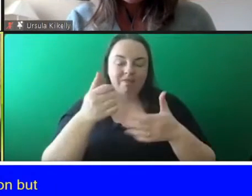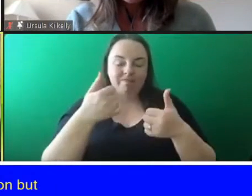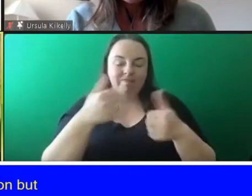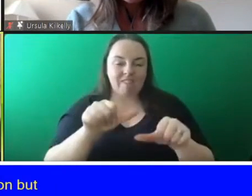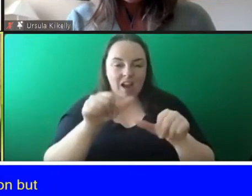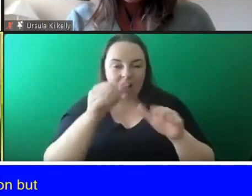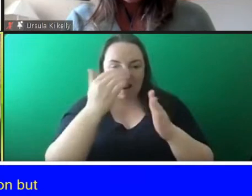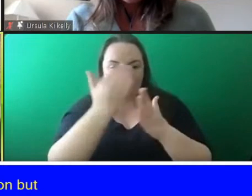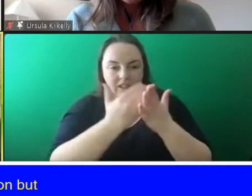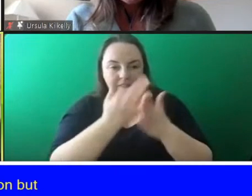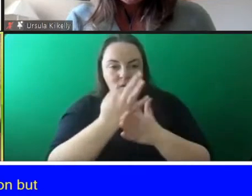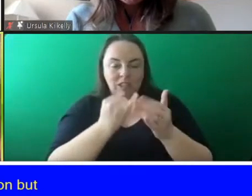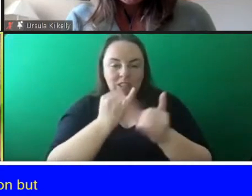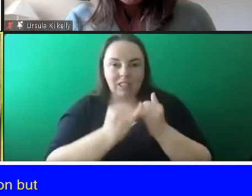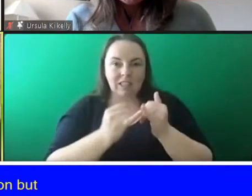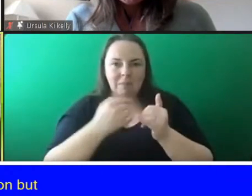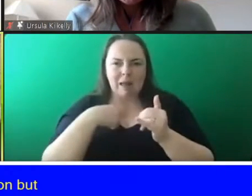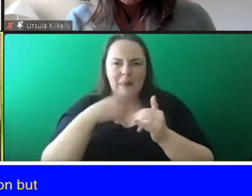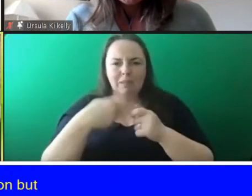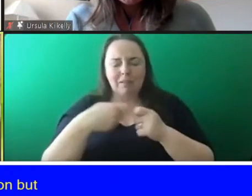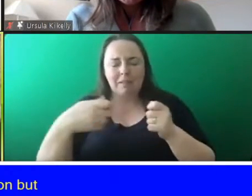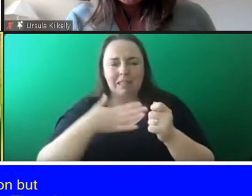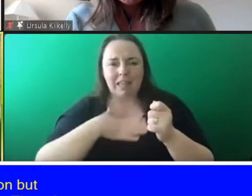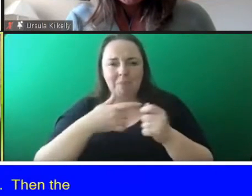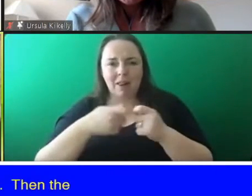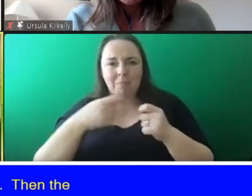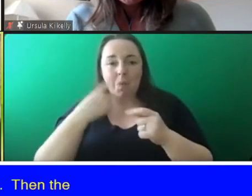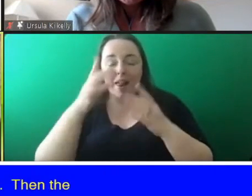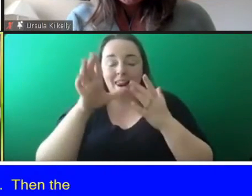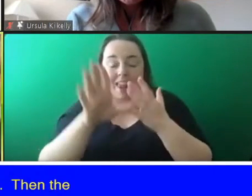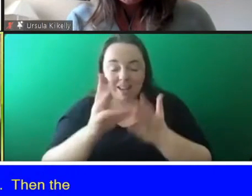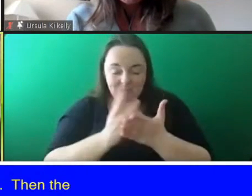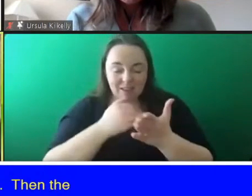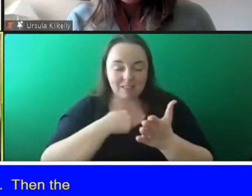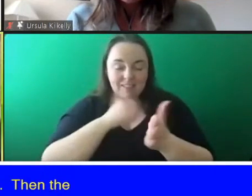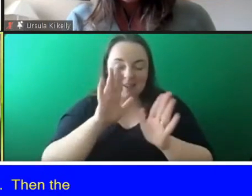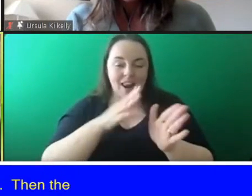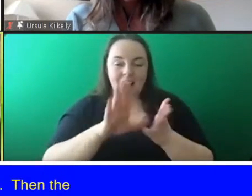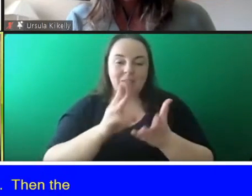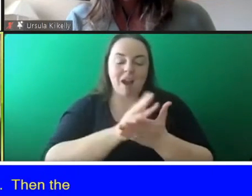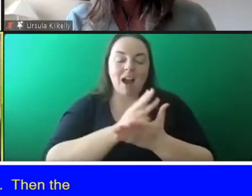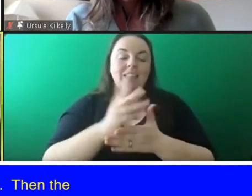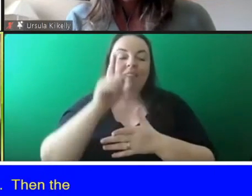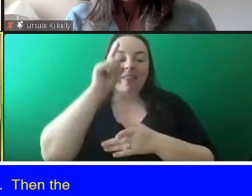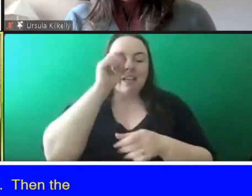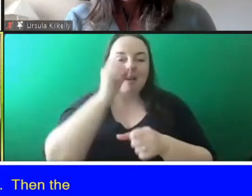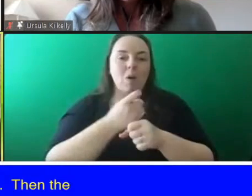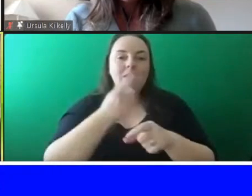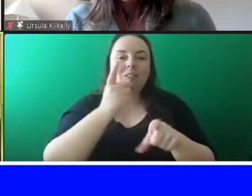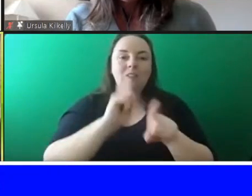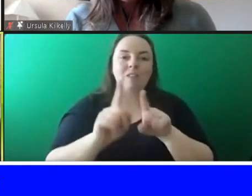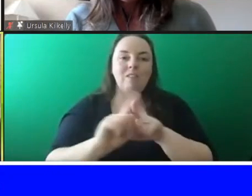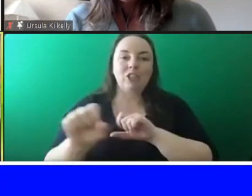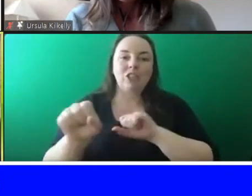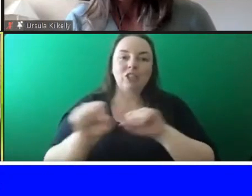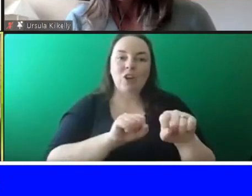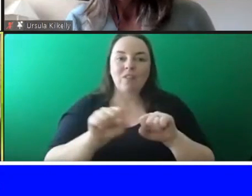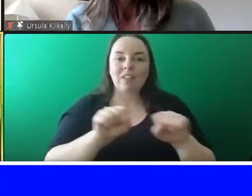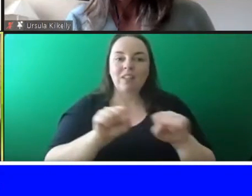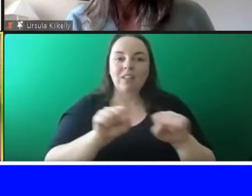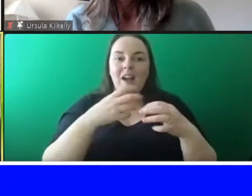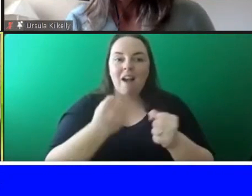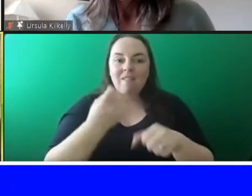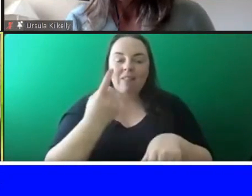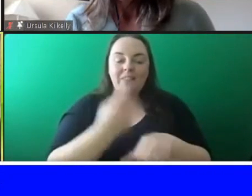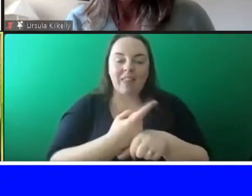and then the final bit i'm going on a little bit but the final bit is if you think of all the services that that that are there